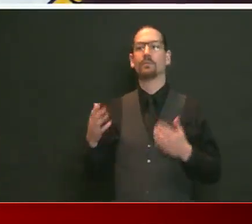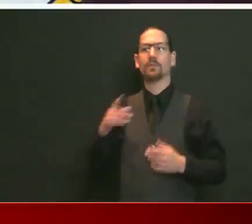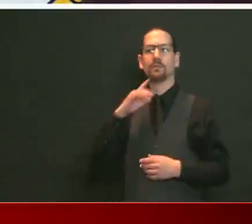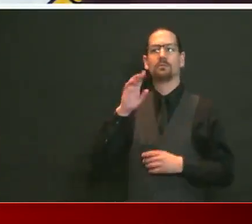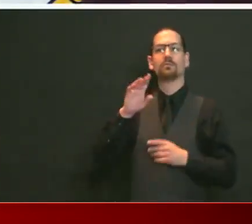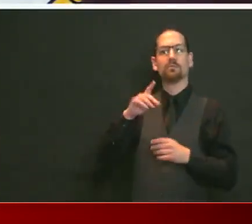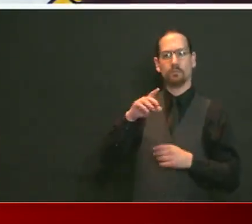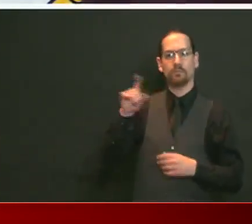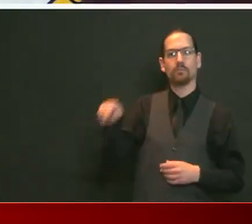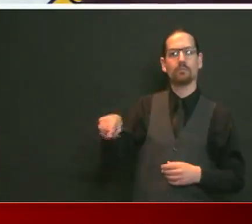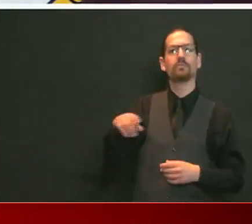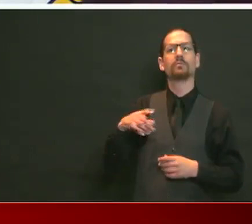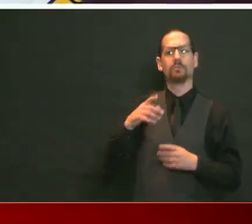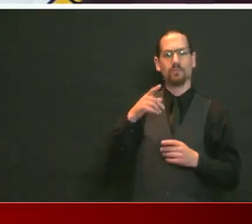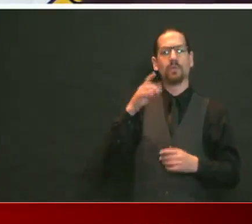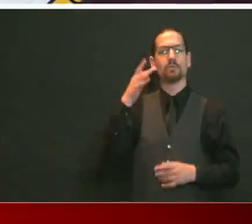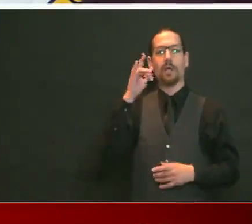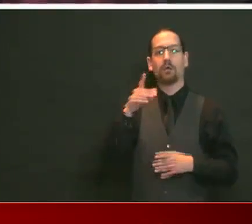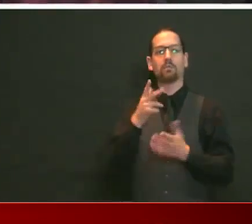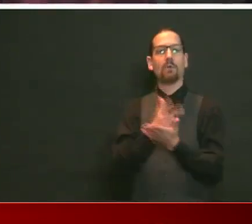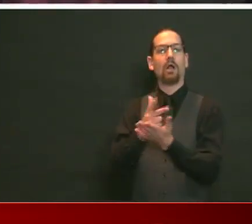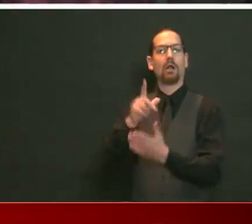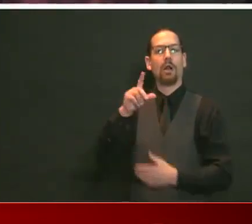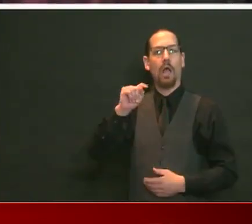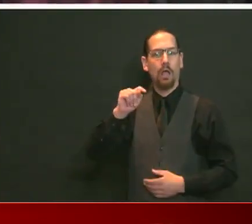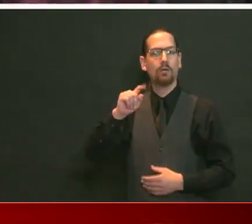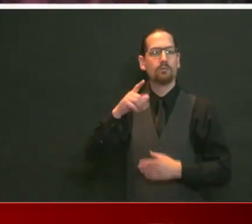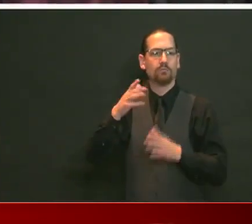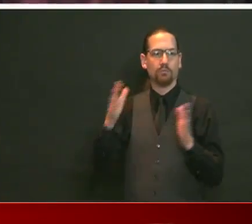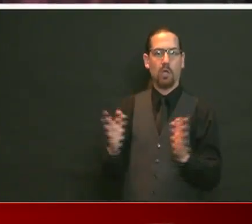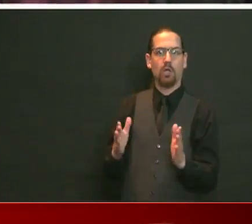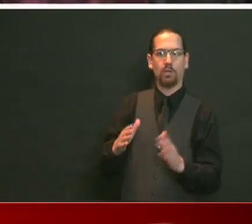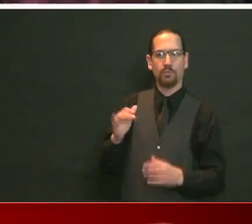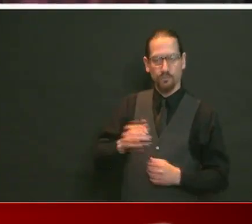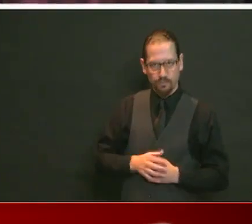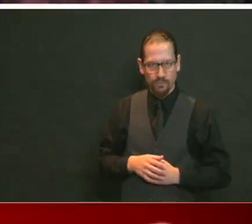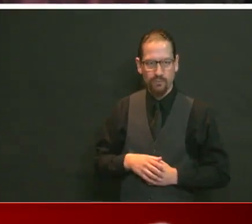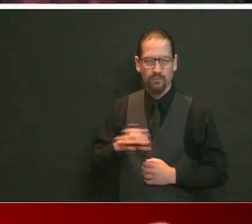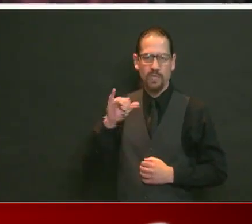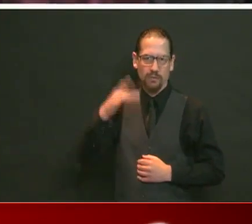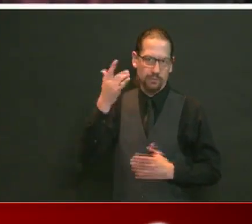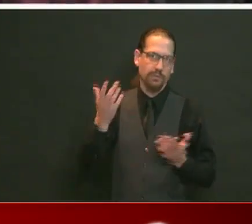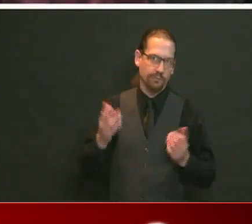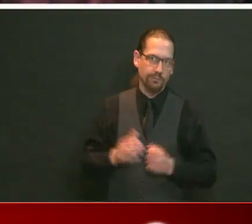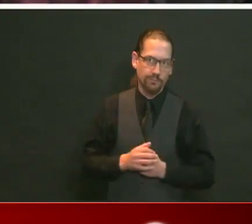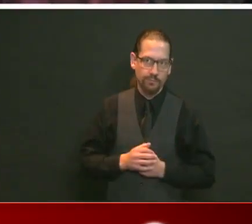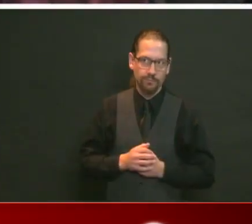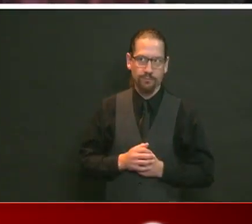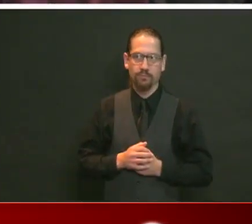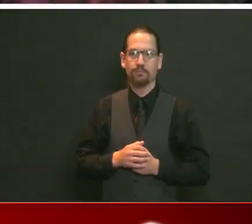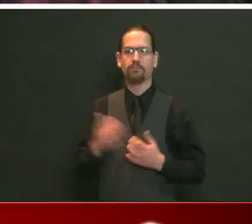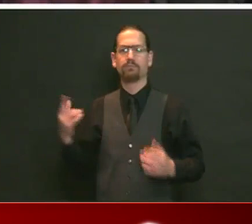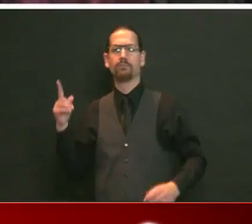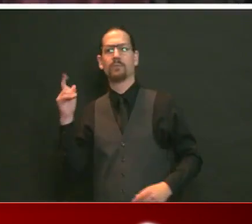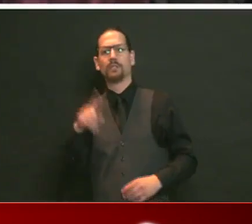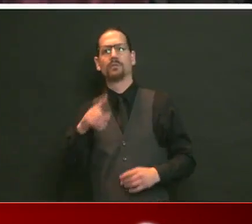that's a good thing. That was part of the thinking. Are you considering weaving fees on beaches all summer at this point?